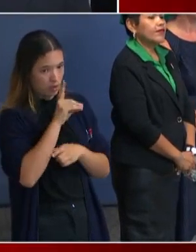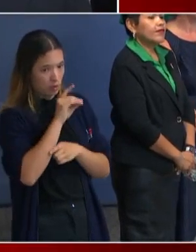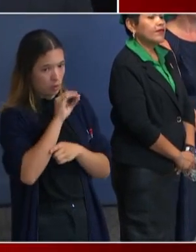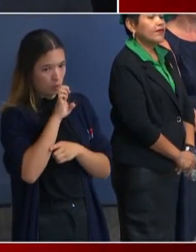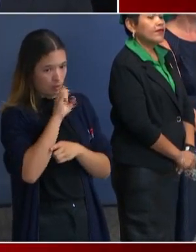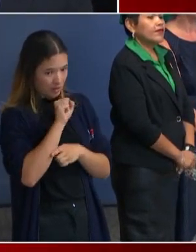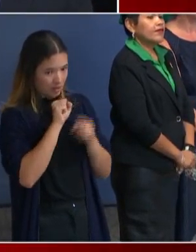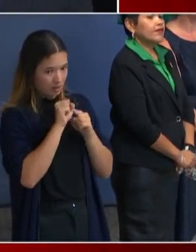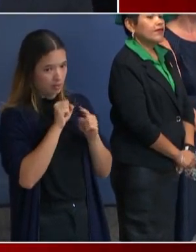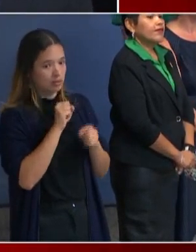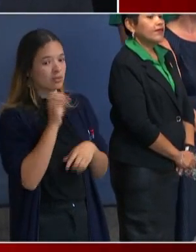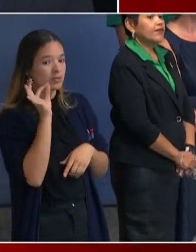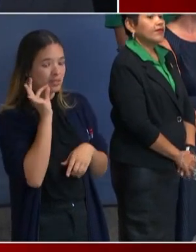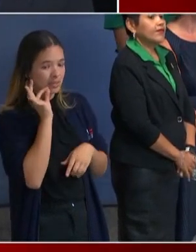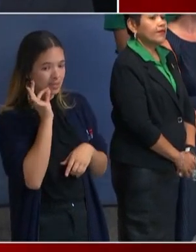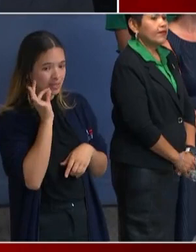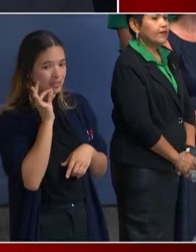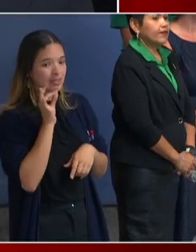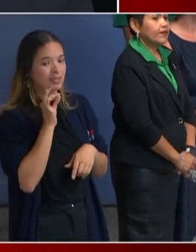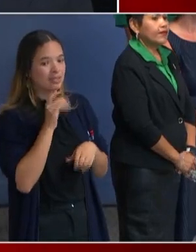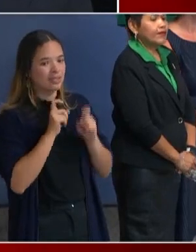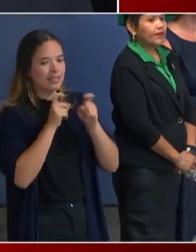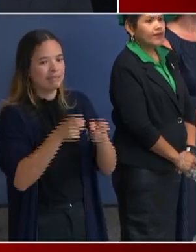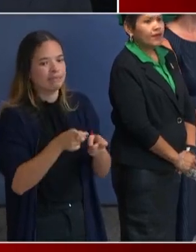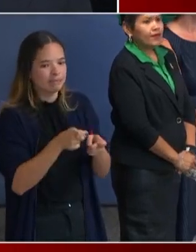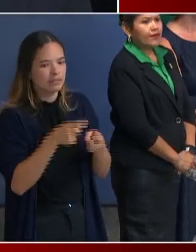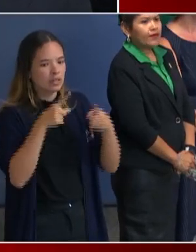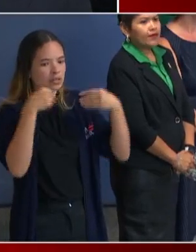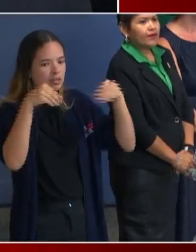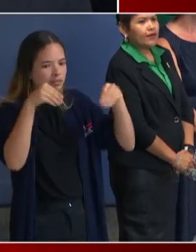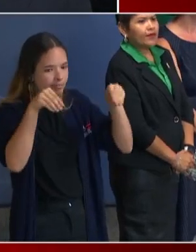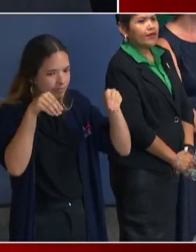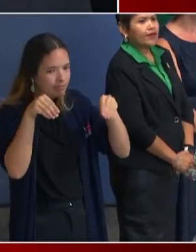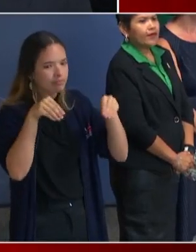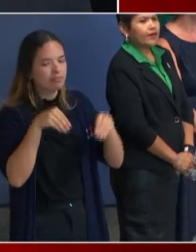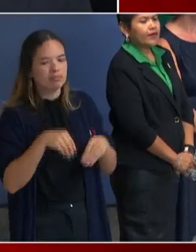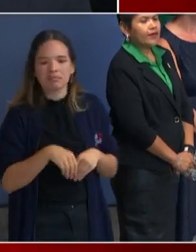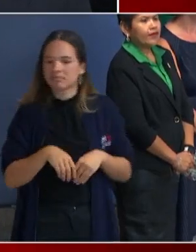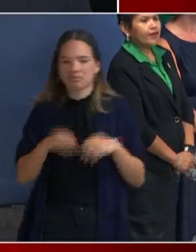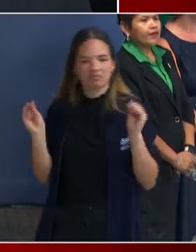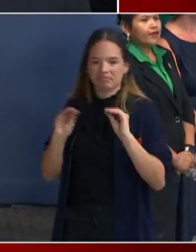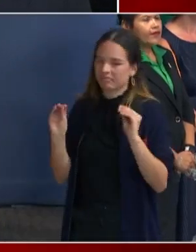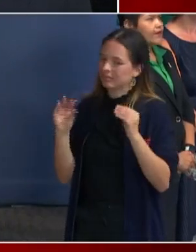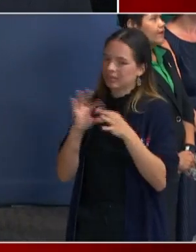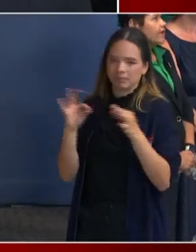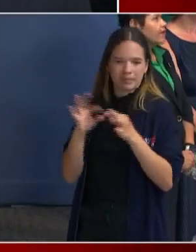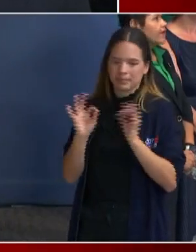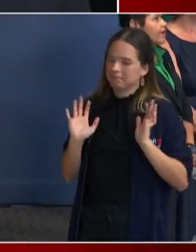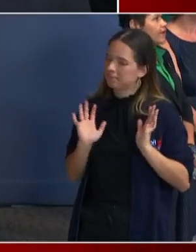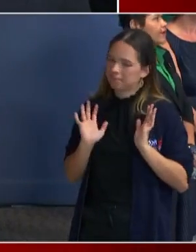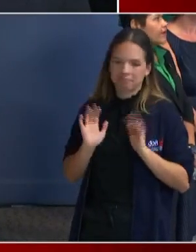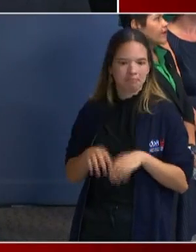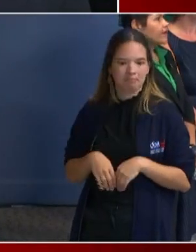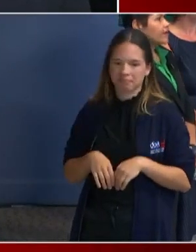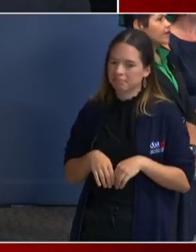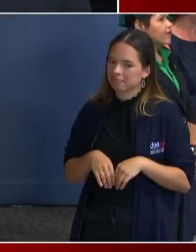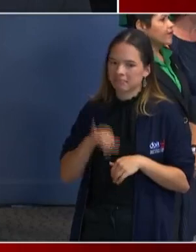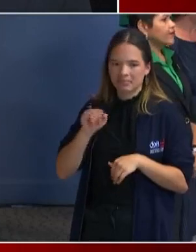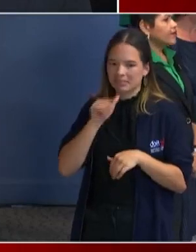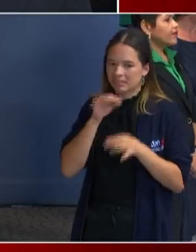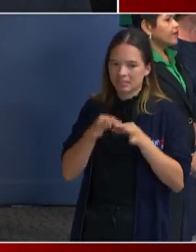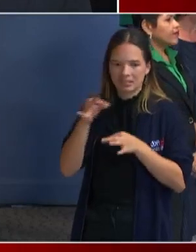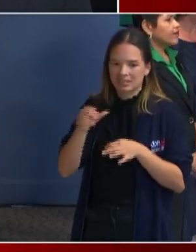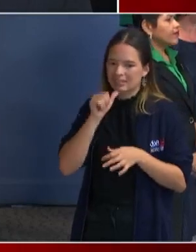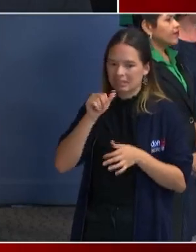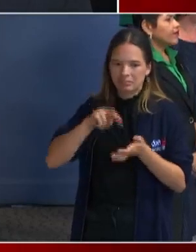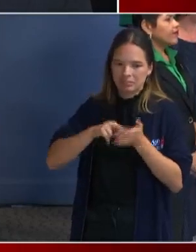Has there been a delay in this? We have. We have no comment on it. There hasn't been a delay. I don't know what you mean. Has